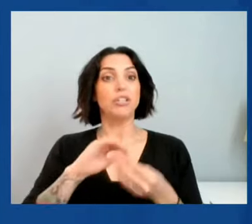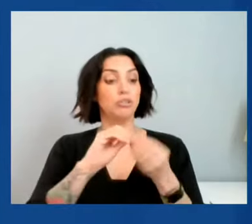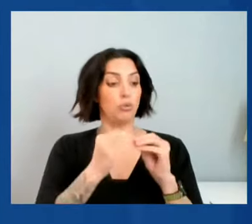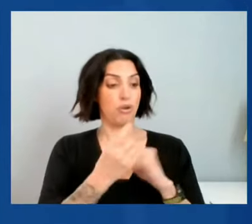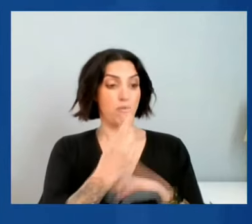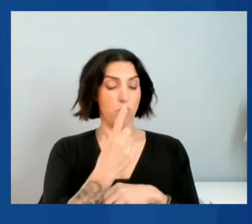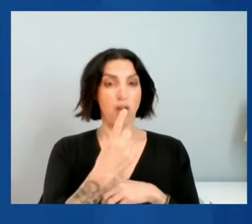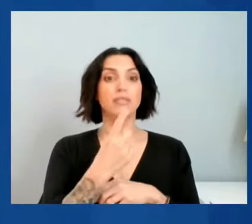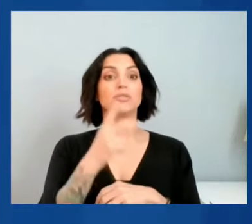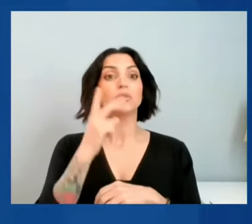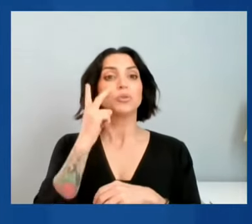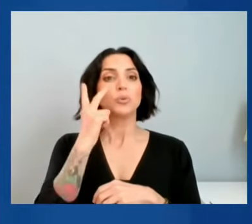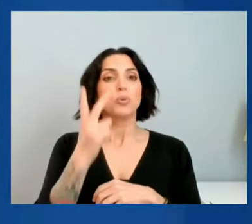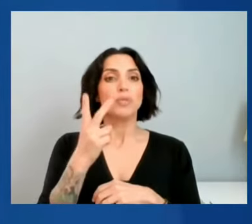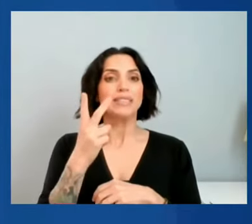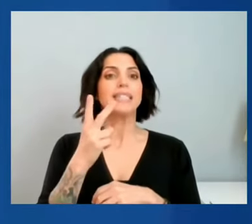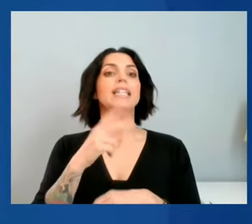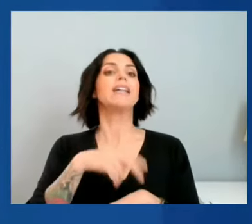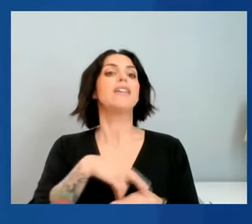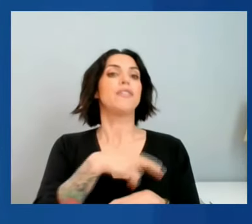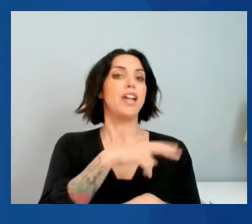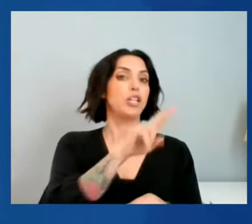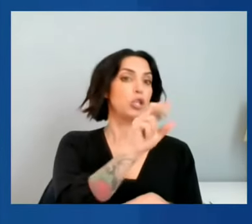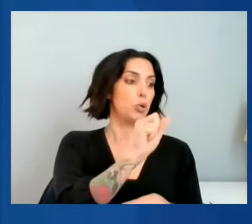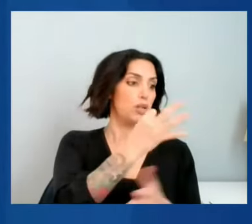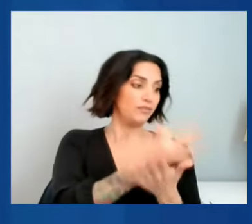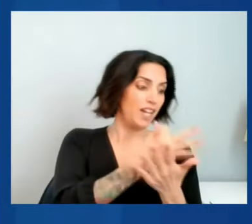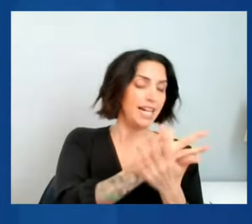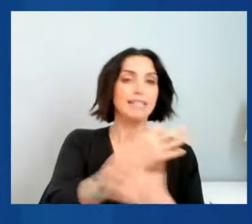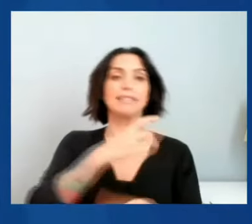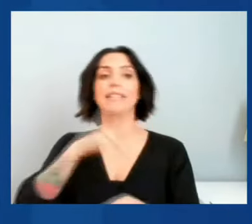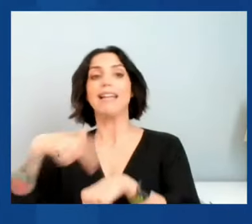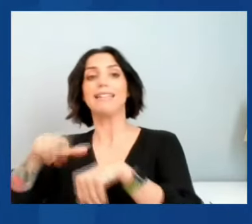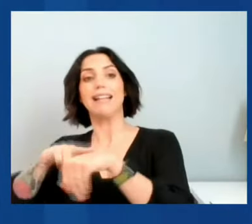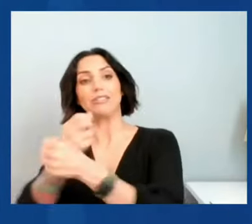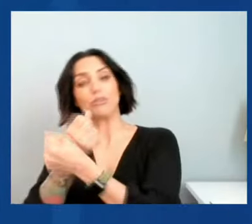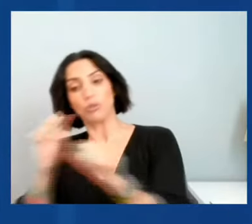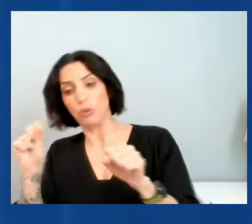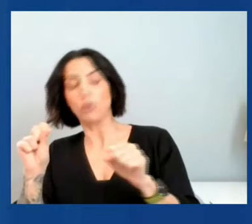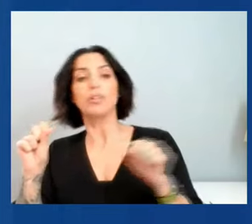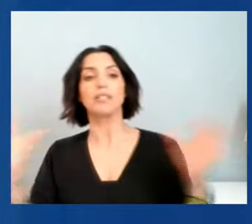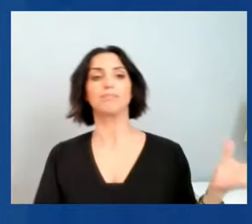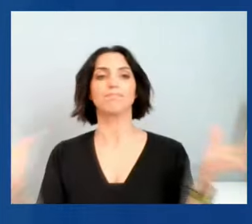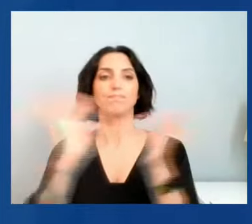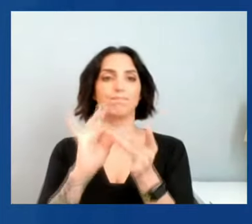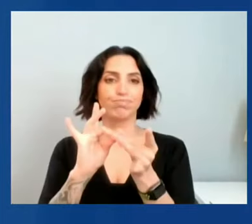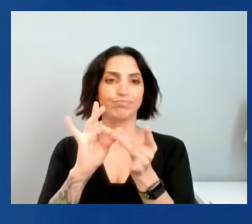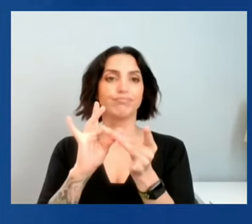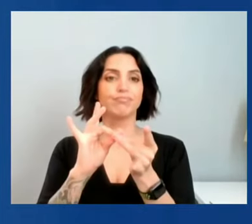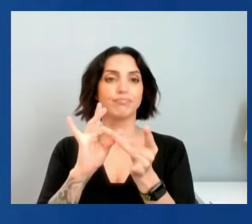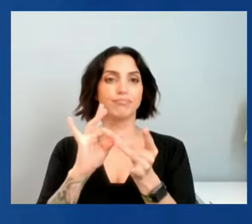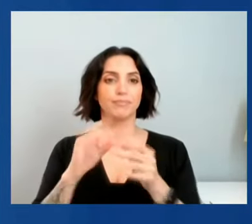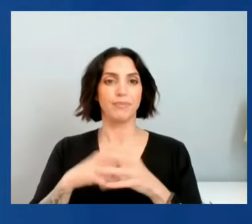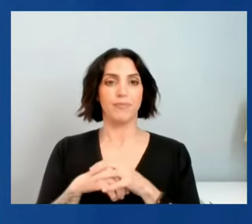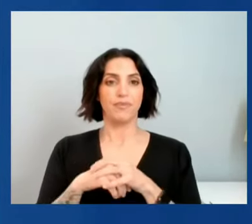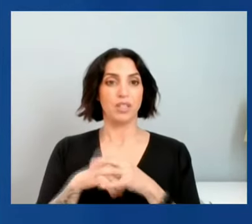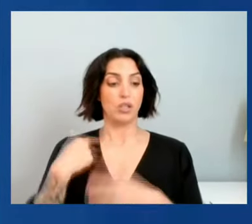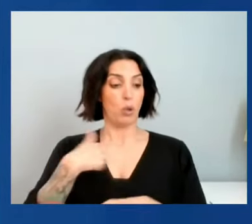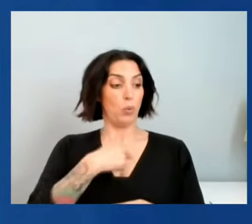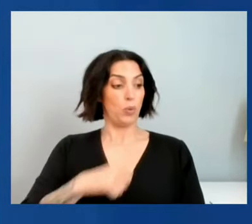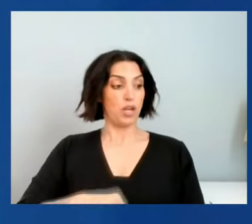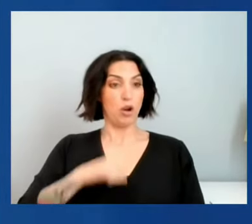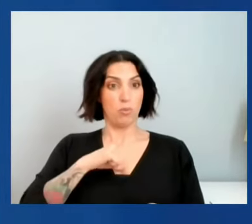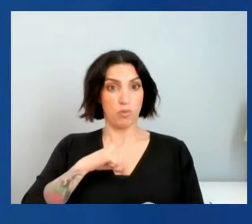security are interconnected. We at the Atlantic Council are proud that our geocononic center, led by